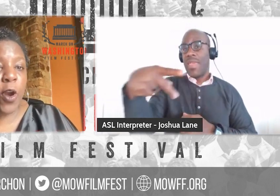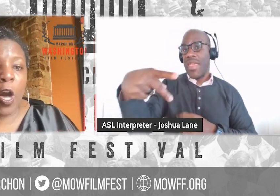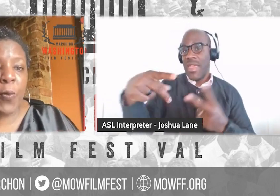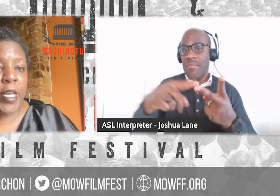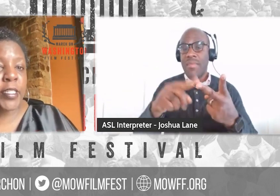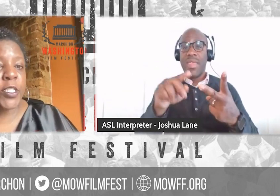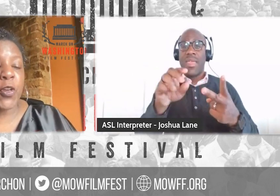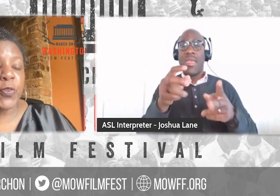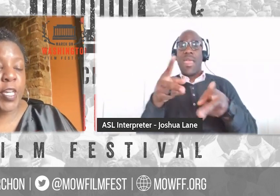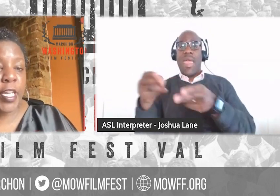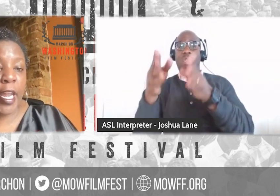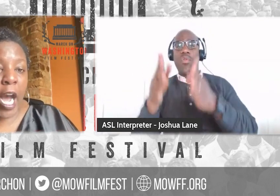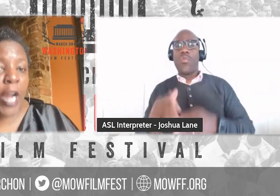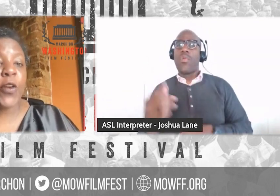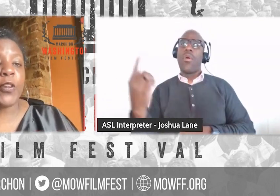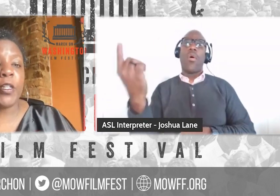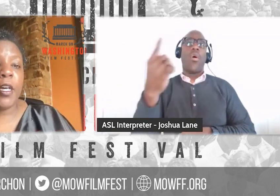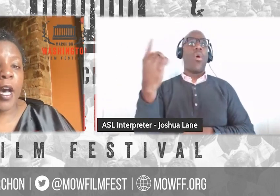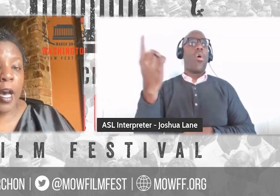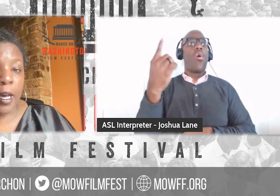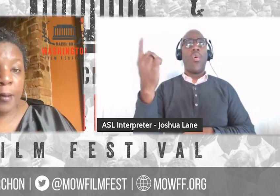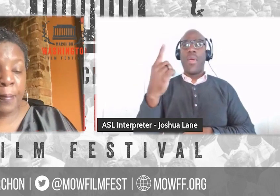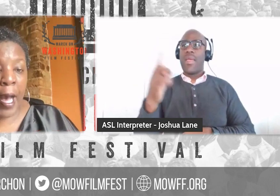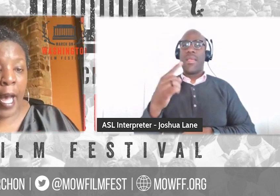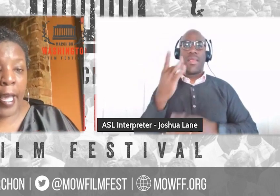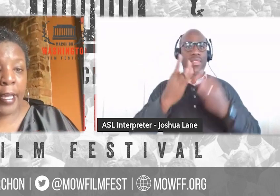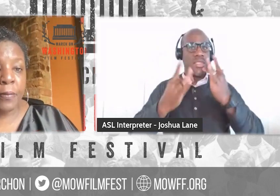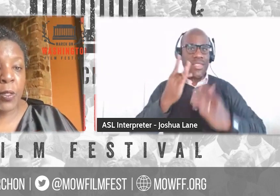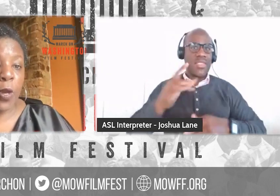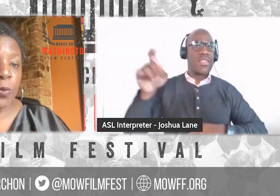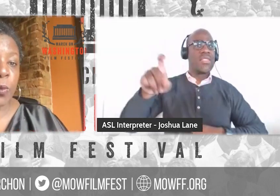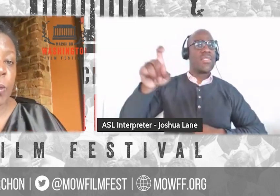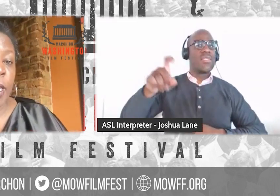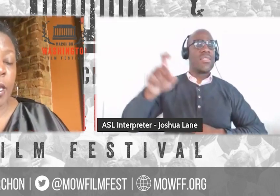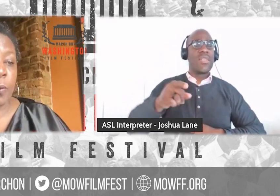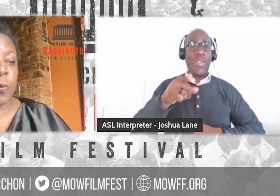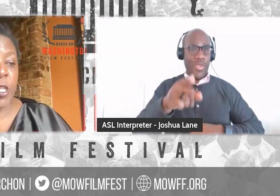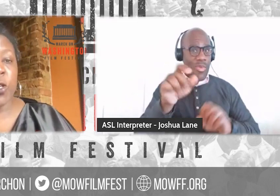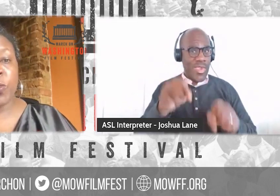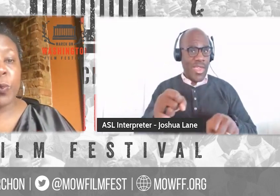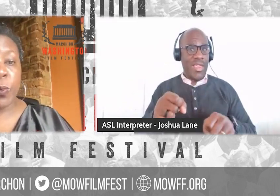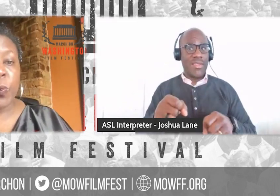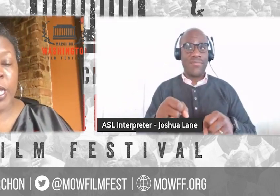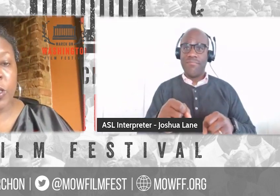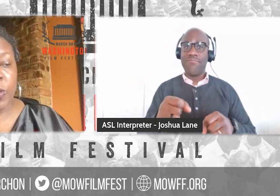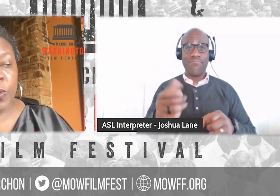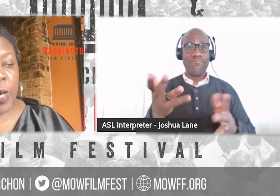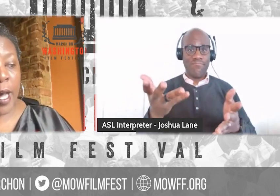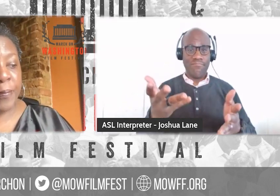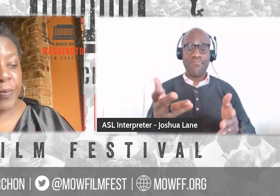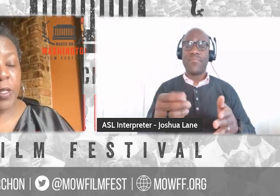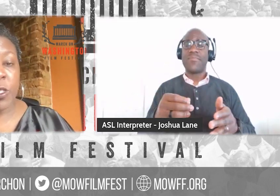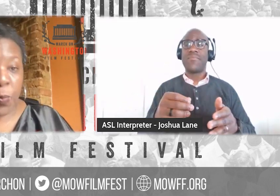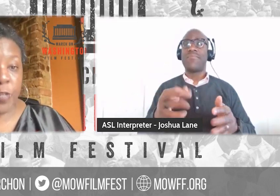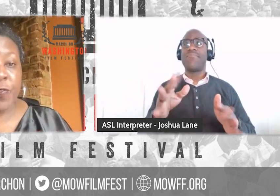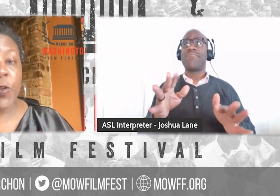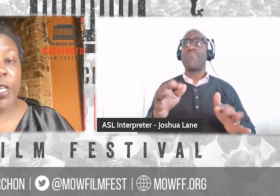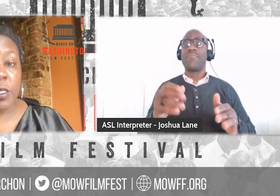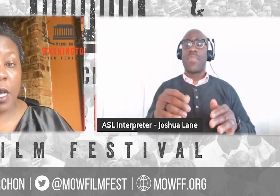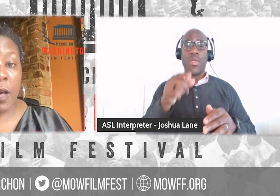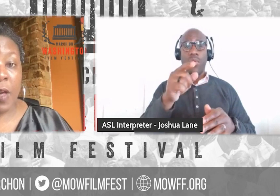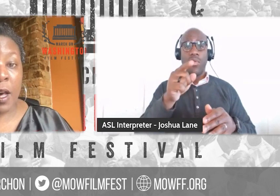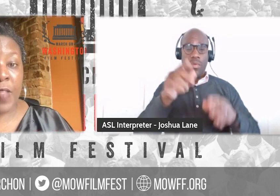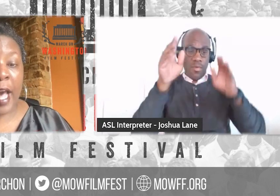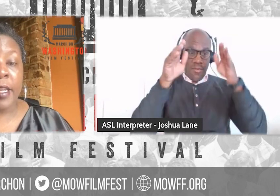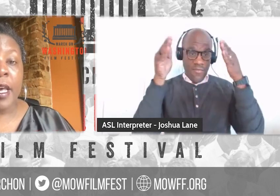they're always, you know, you can get hired, uh, by, you know, when you, when you, um, you know, when you